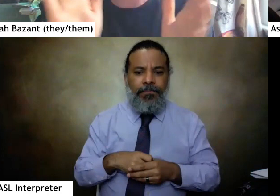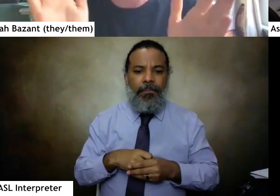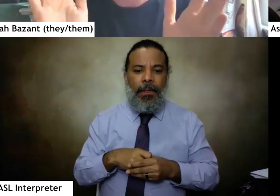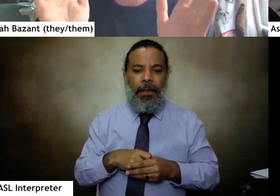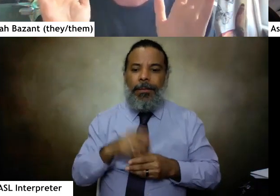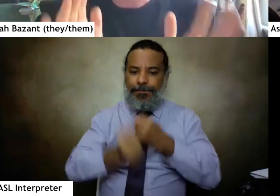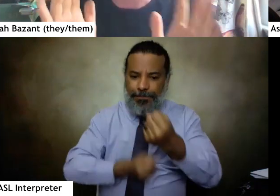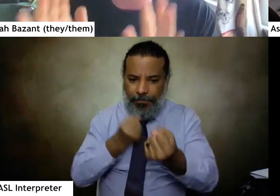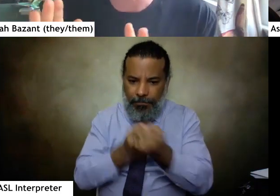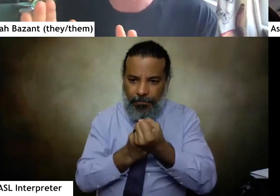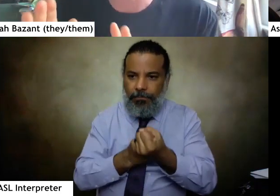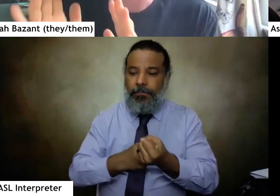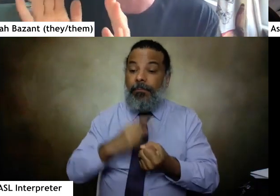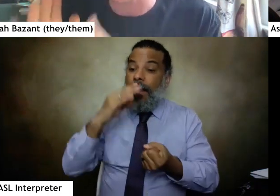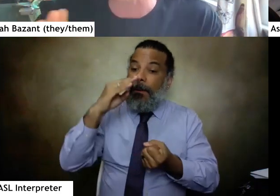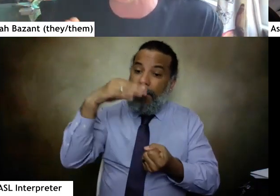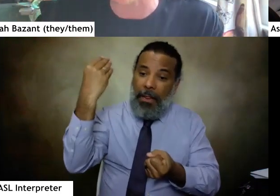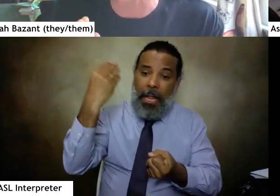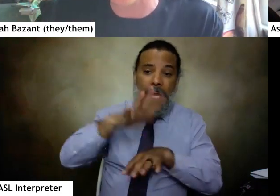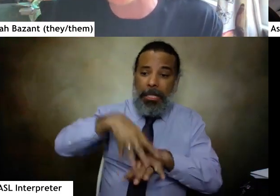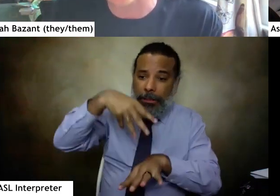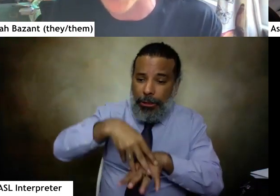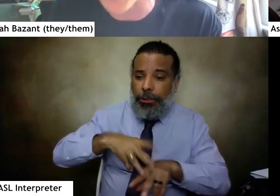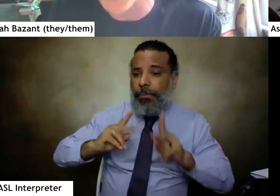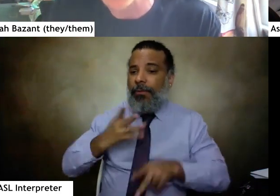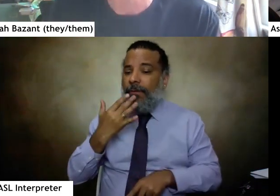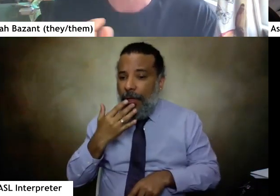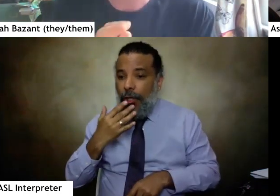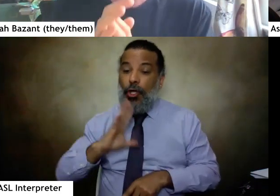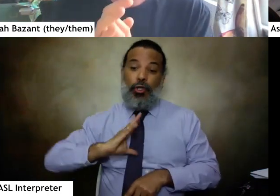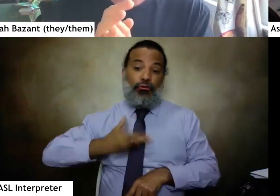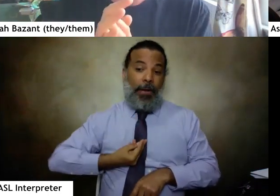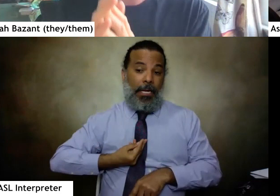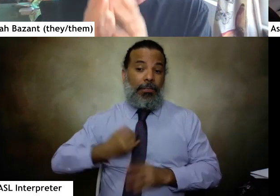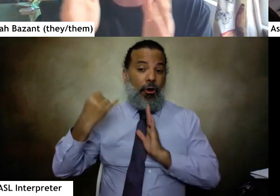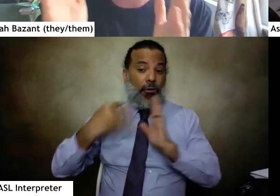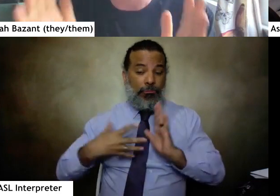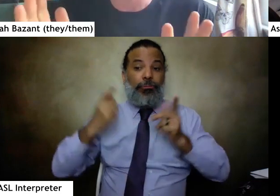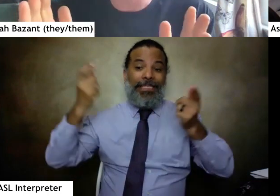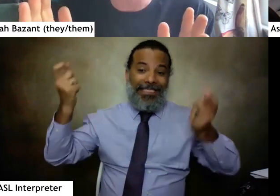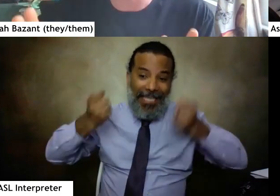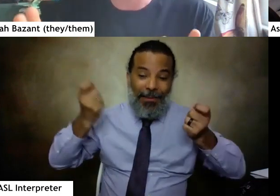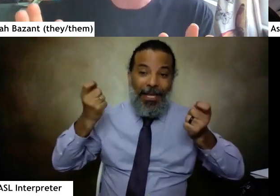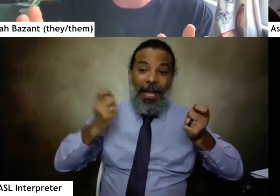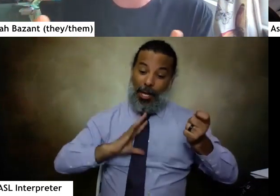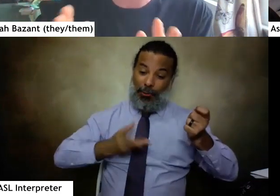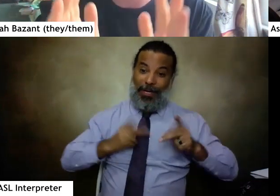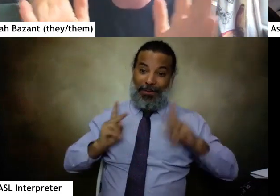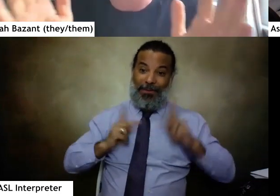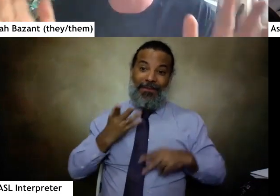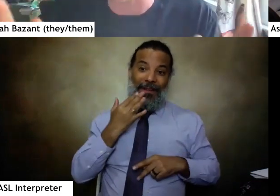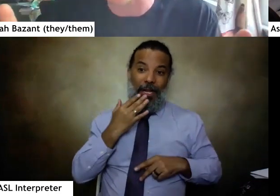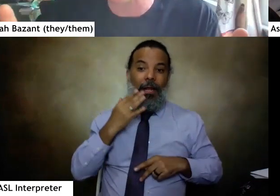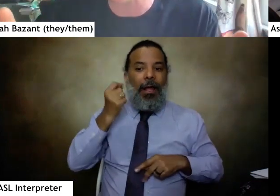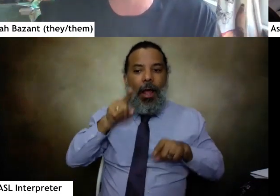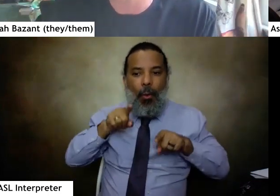supports Black, Indigenous, and people of color, trans artists to celebrate trans people of color while